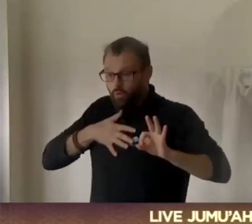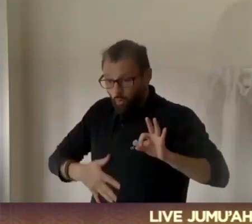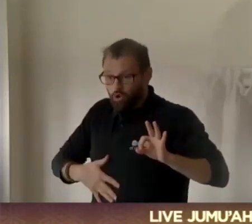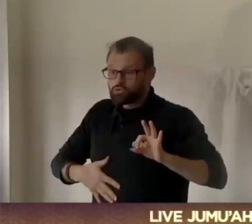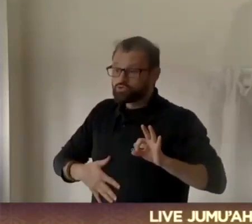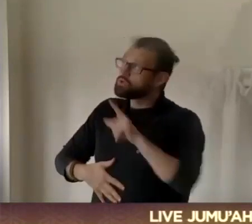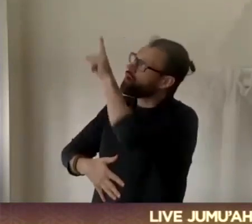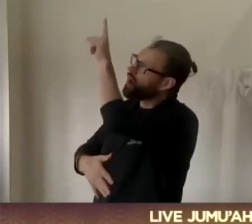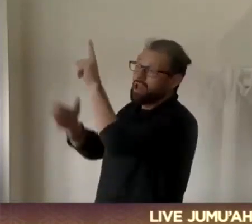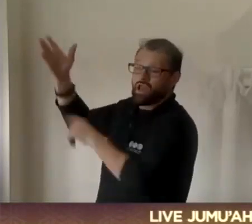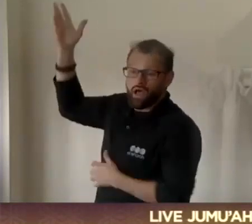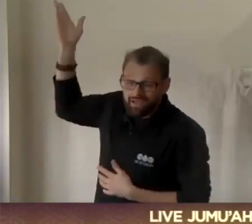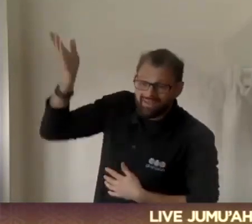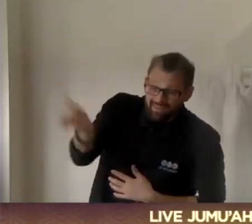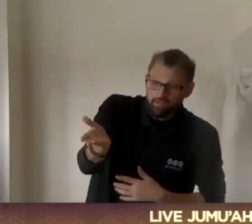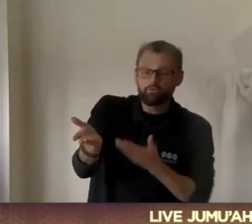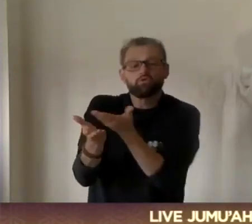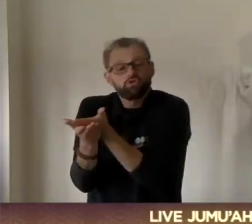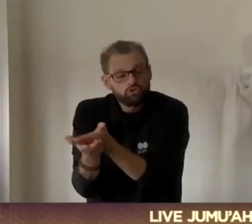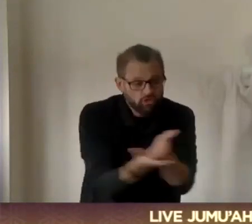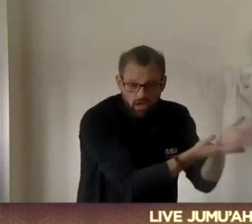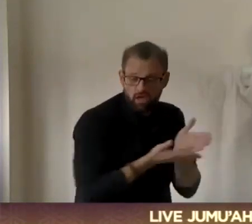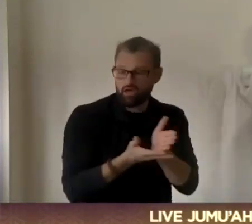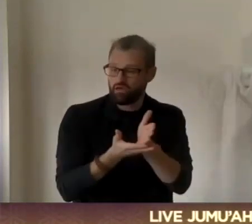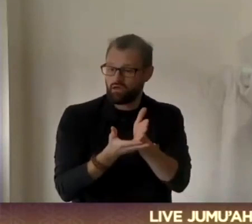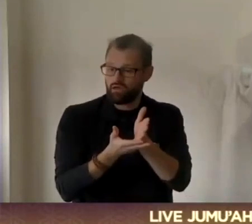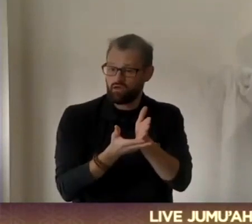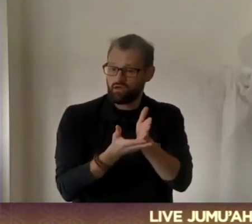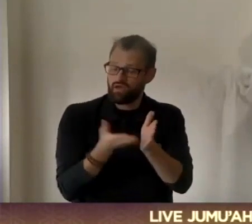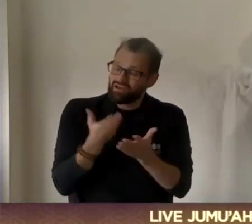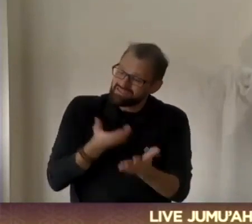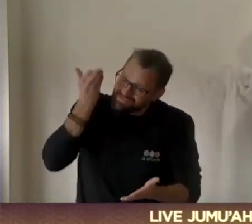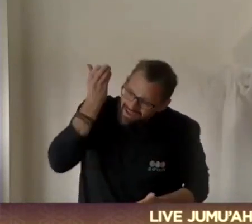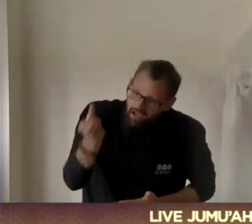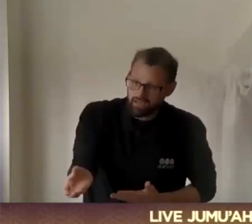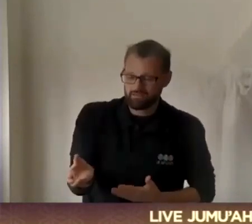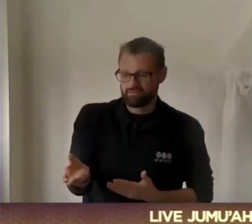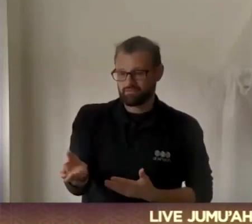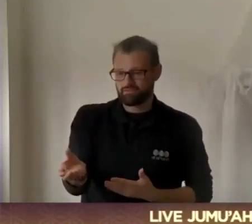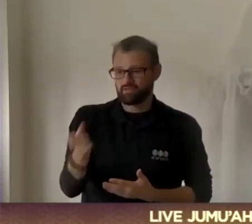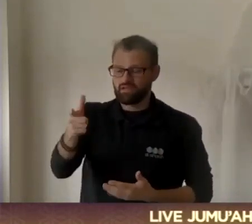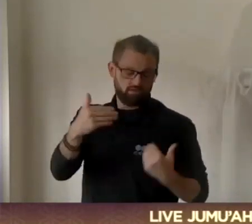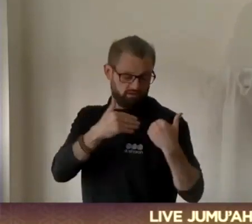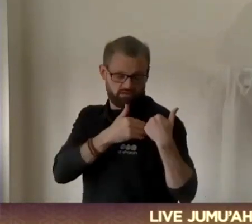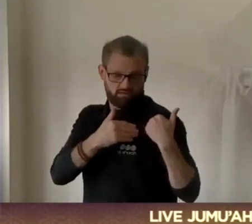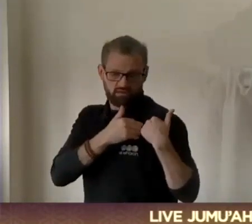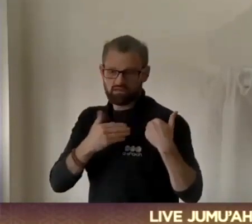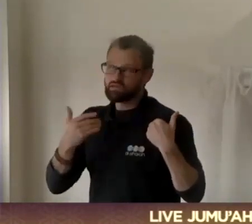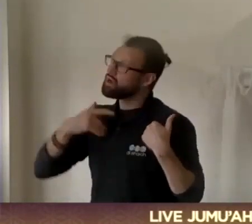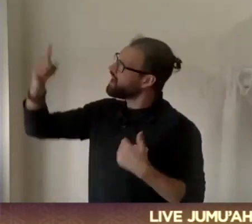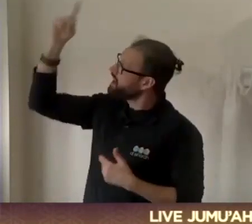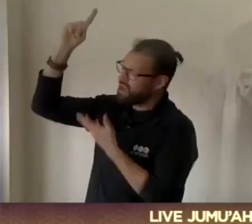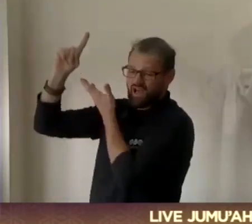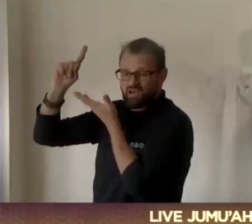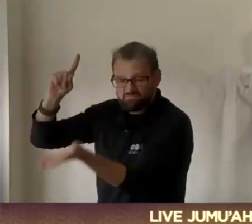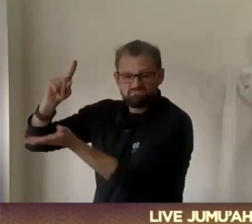Allah gave you with those who don't have it. It's known as az-zaka. Az-zaka is a duty unto Allah. It